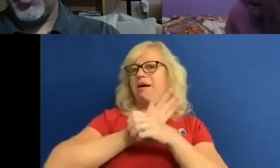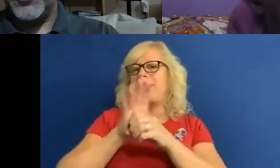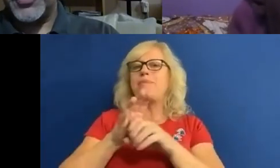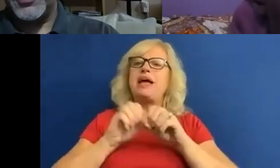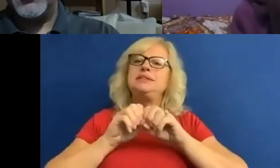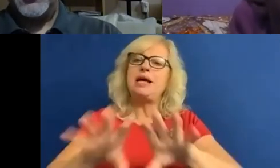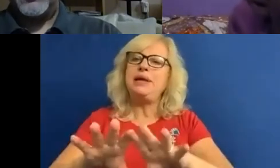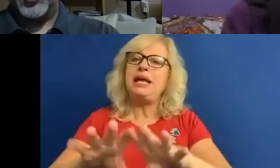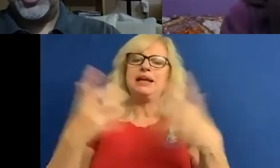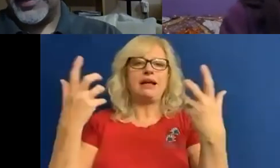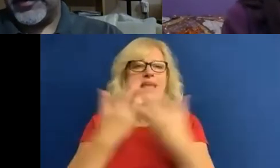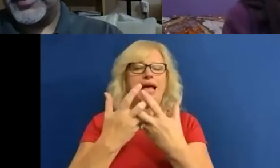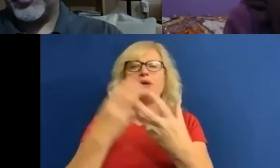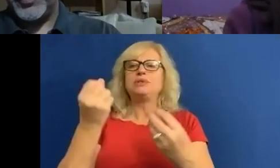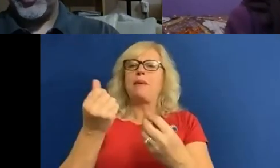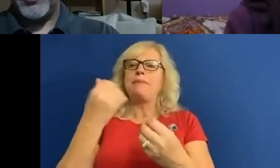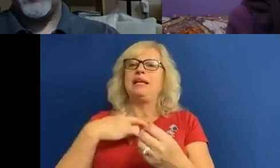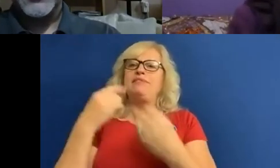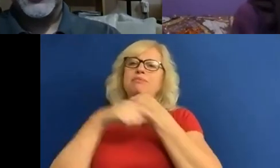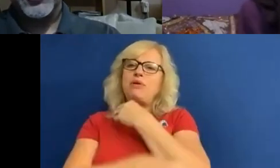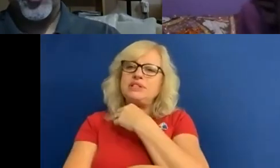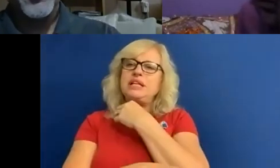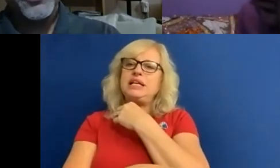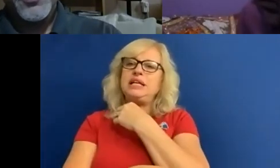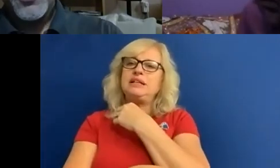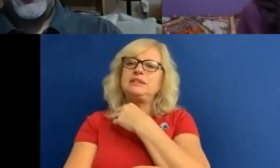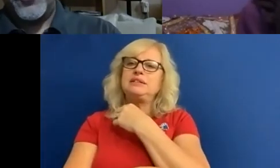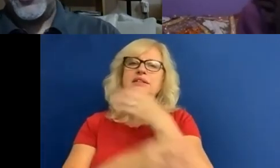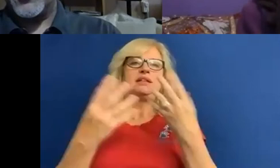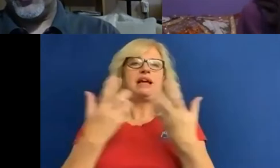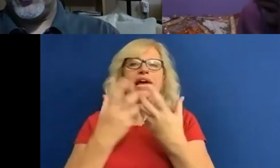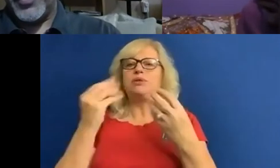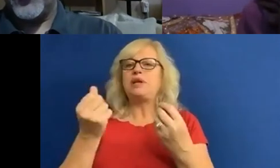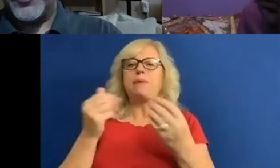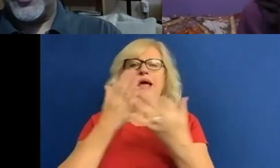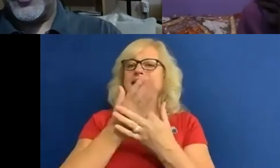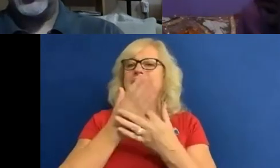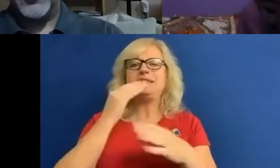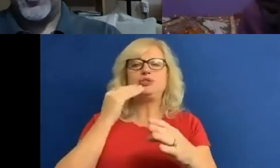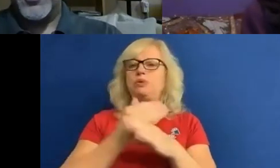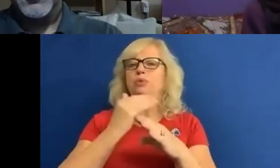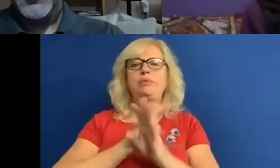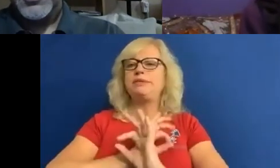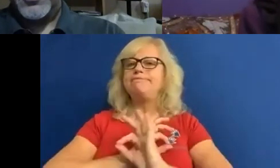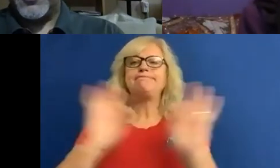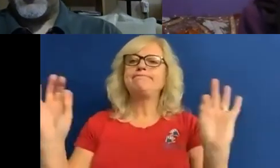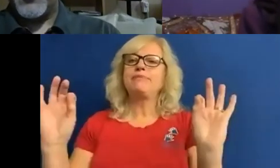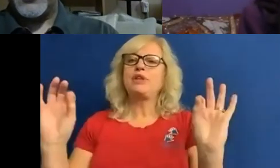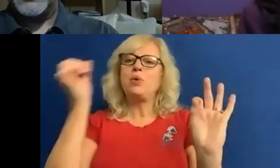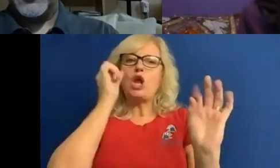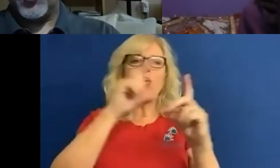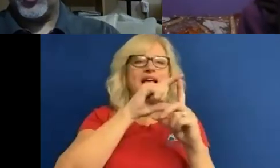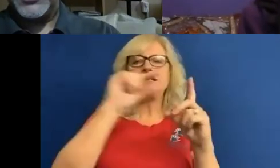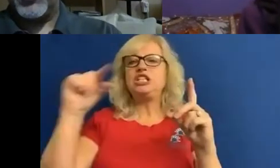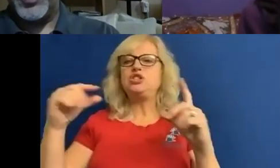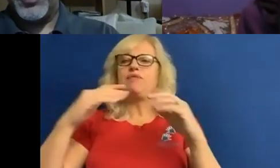live in poverty talked about how disabled people don't have access to employment, there is, we know there is a digital divide. That